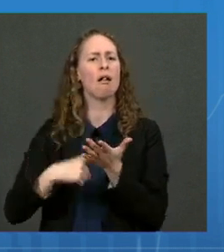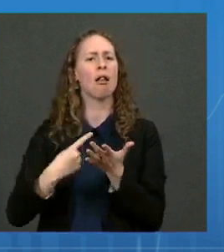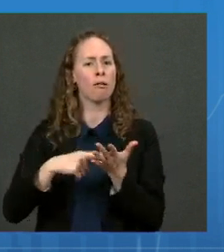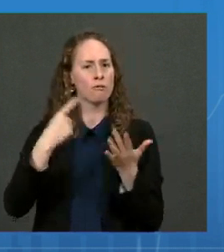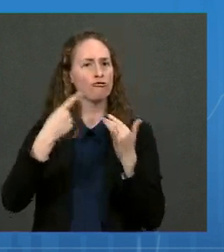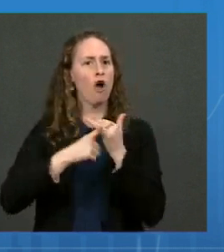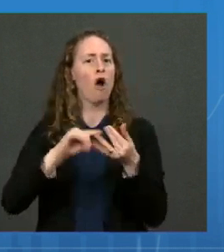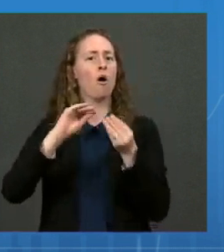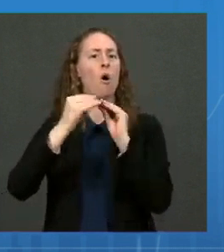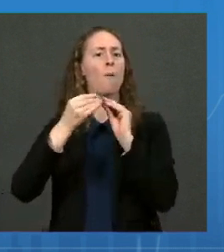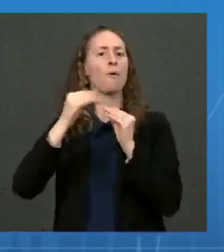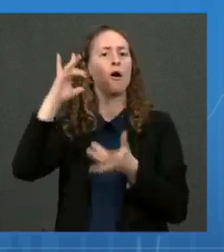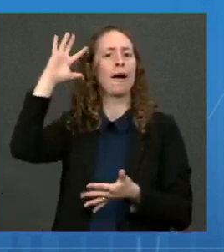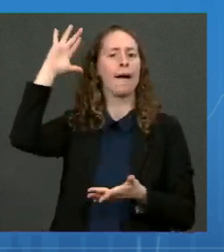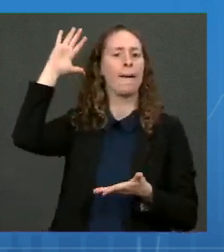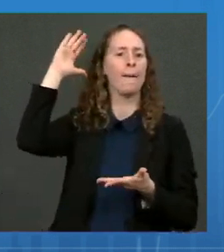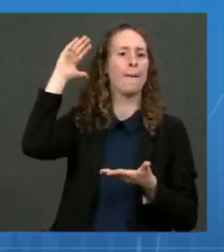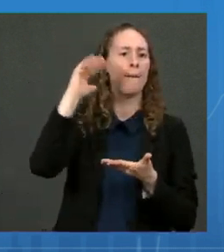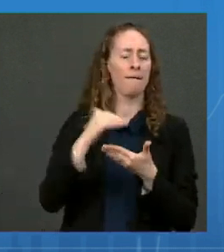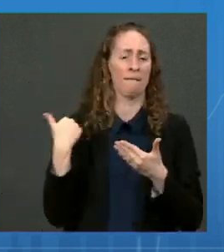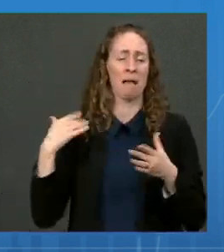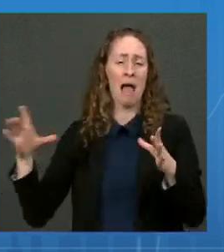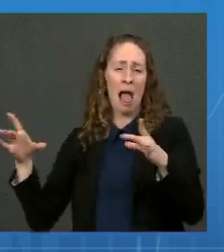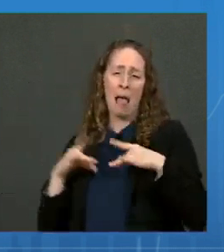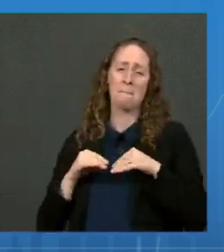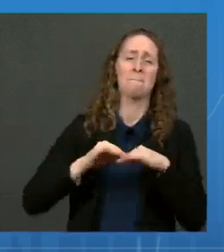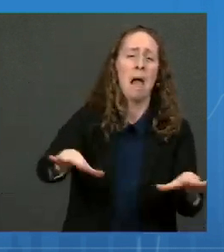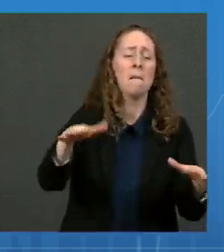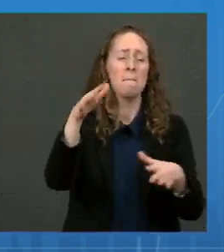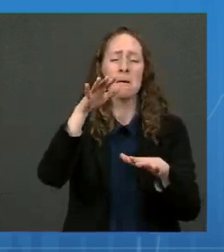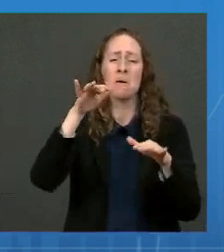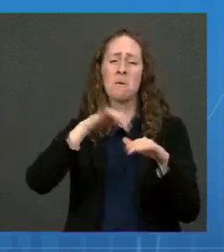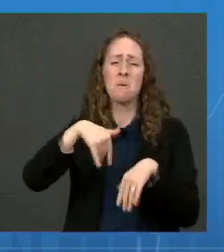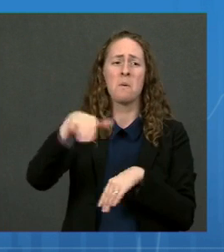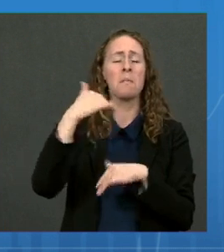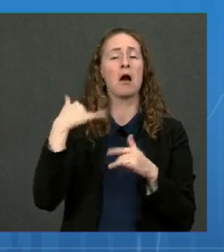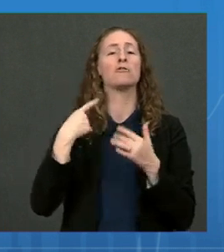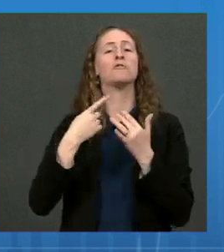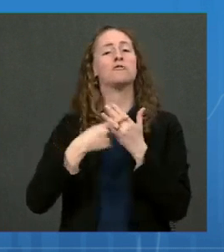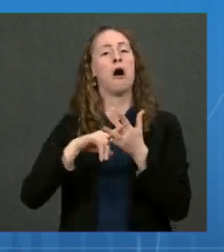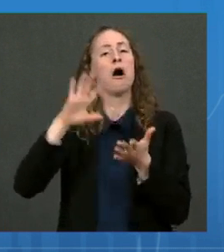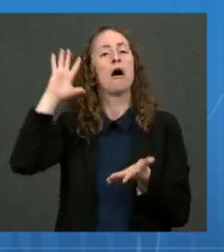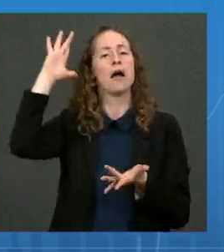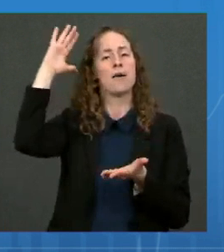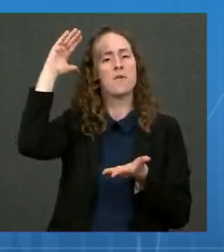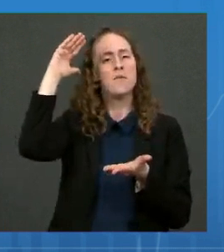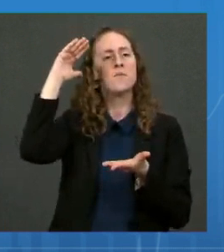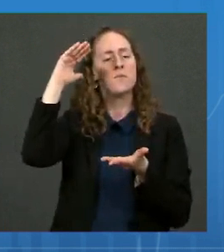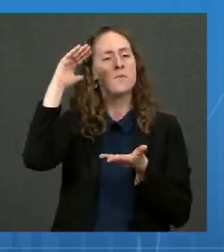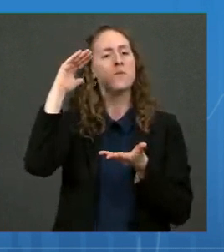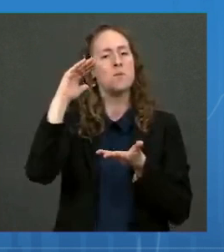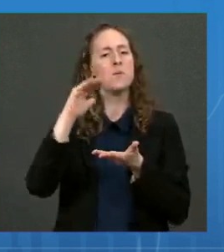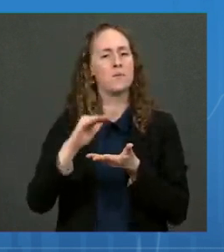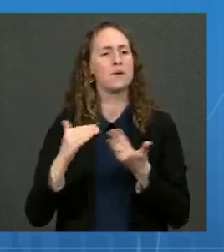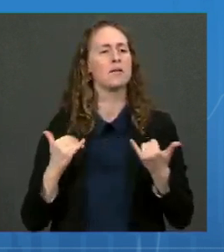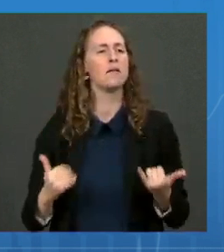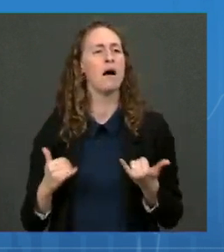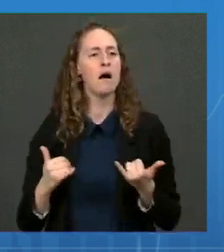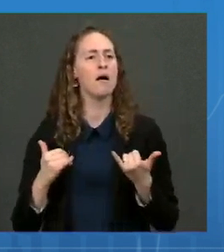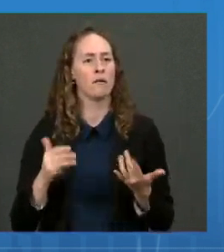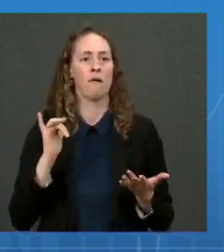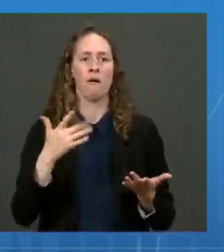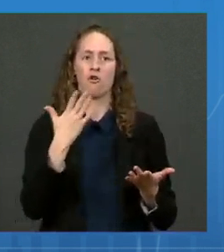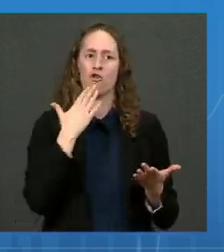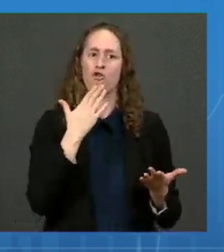acceleration and a turnaround of cases. Where do we ultimately want to be? As I mentioned,